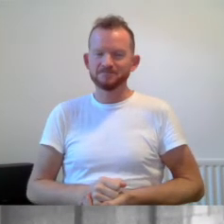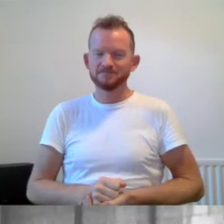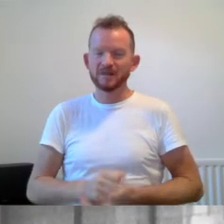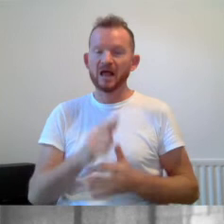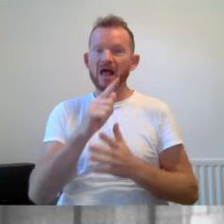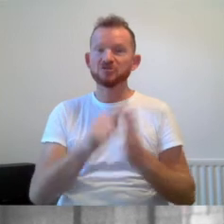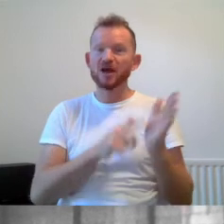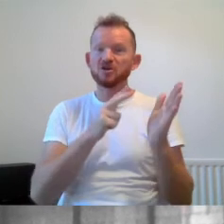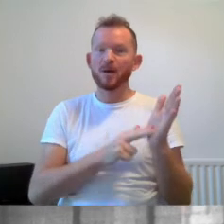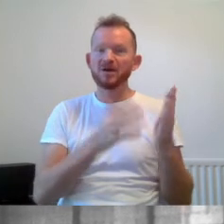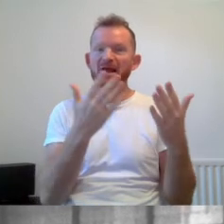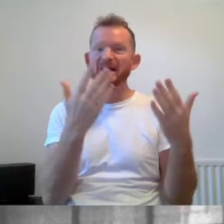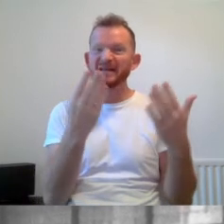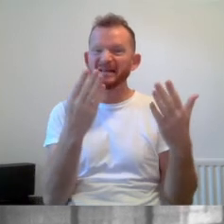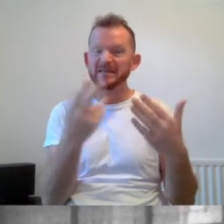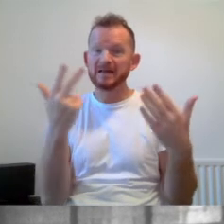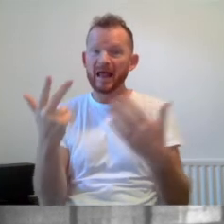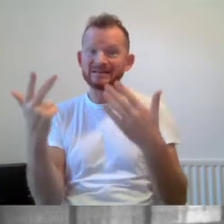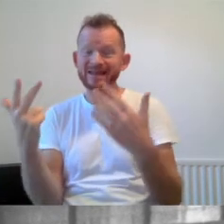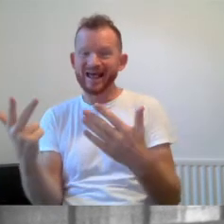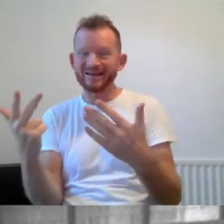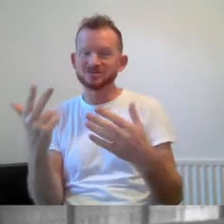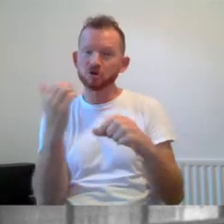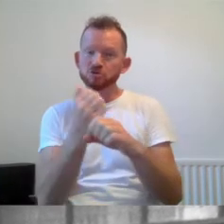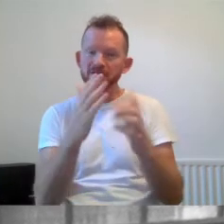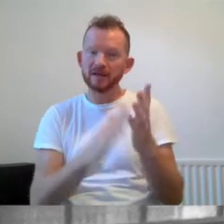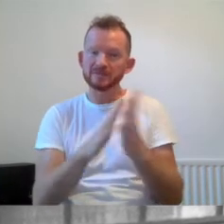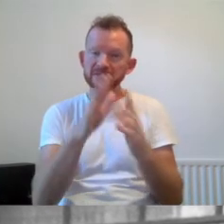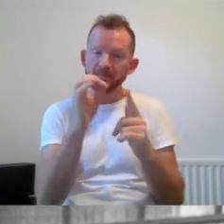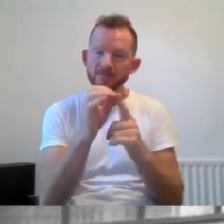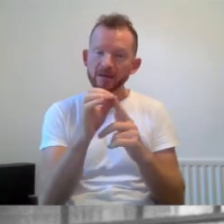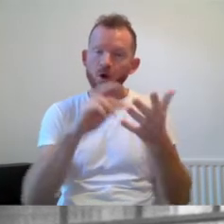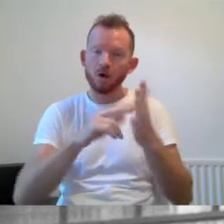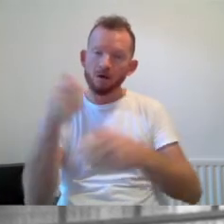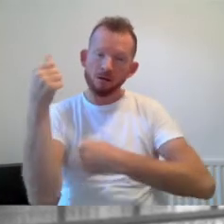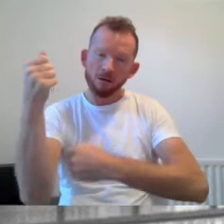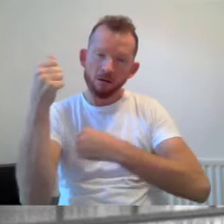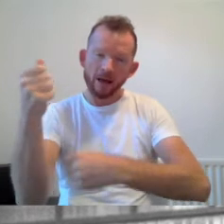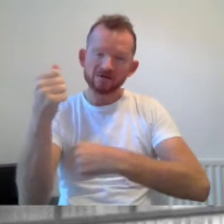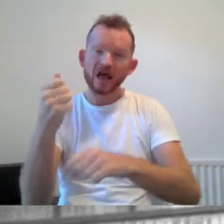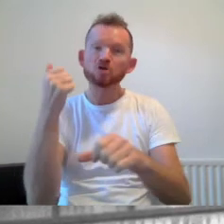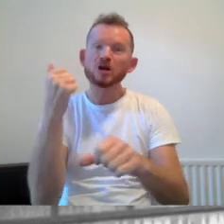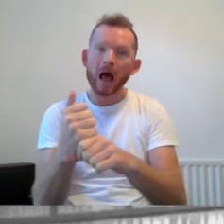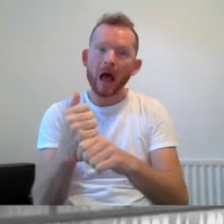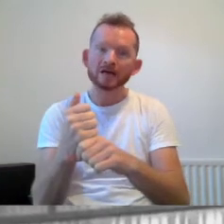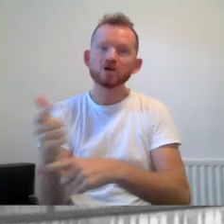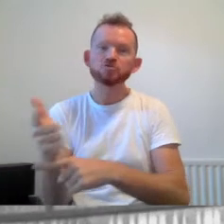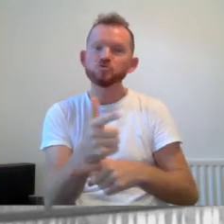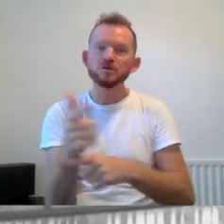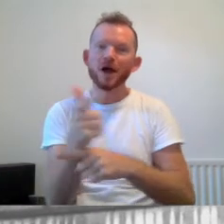January 1988 saw GMCDP organising a protest outside Granada Studios in Manchester.